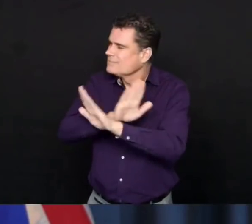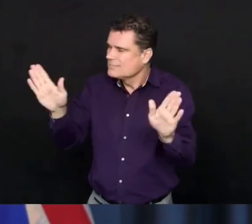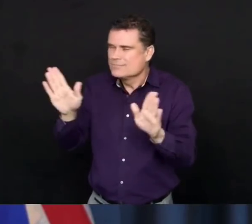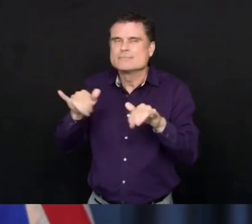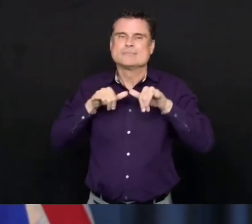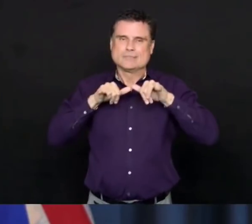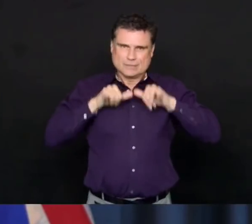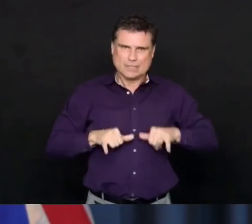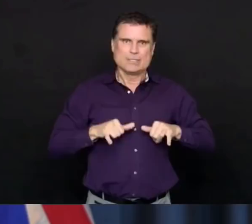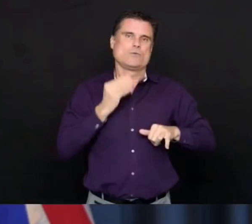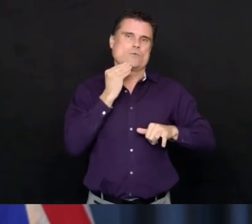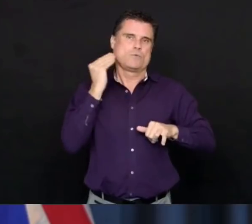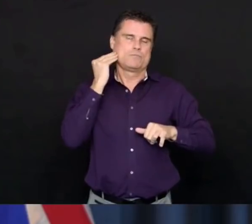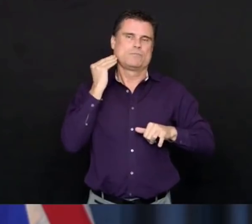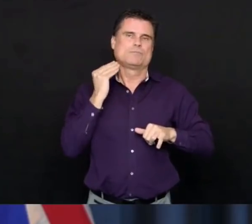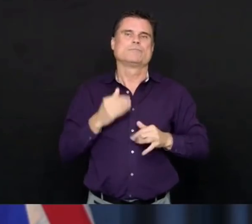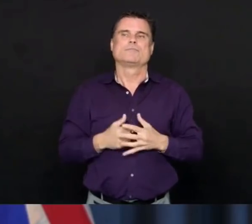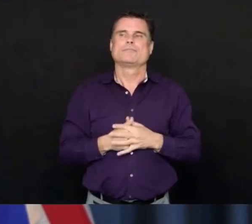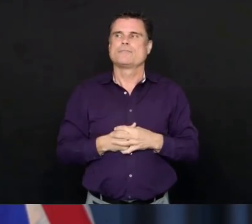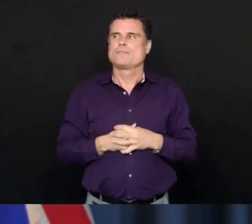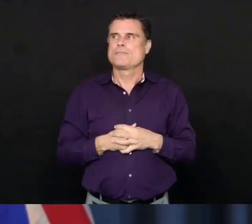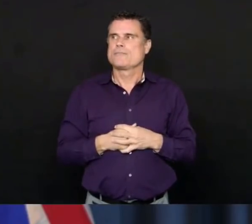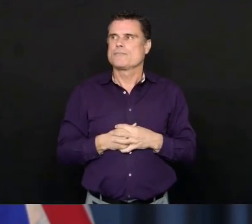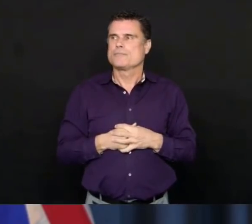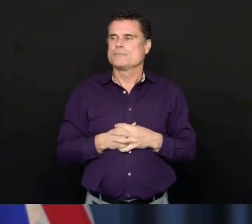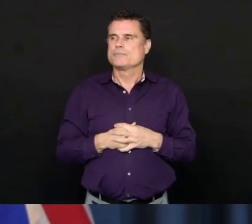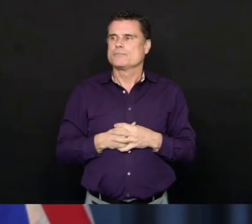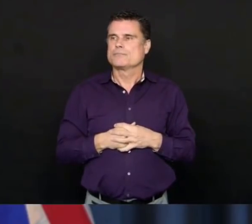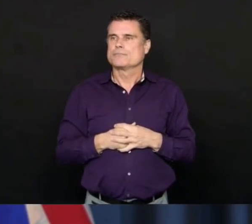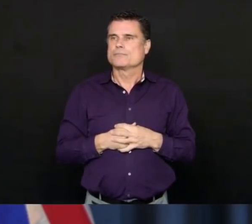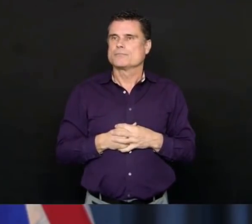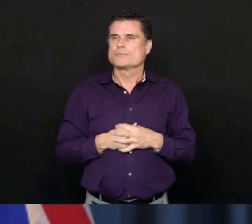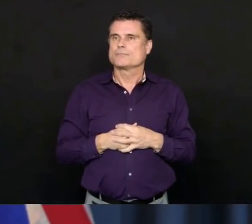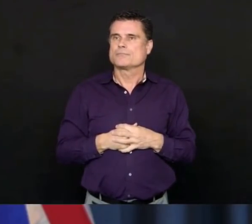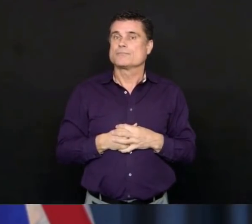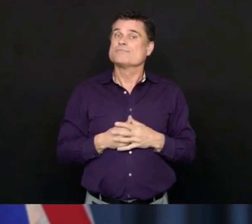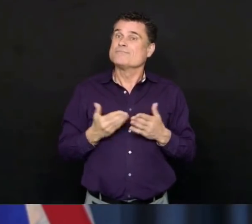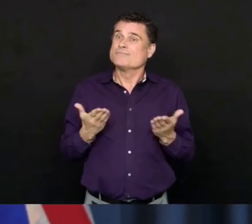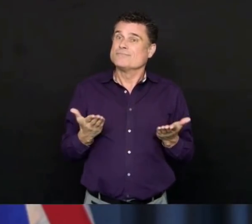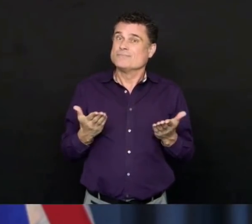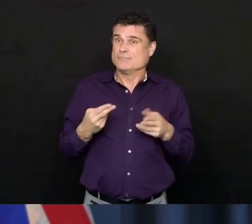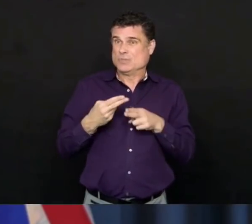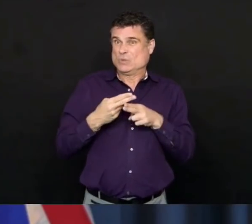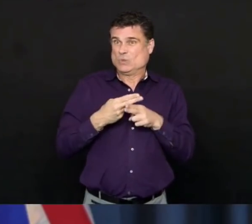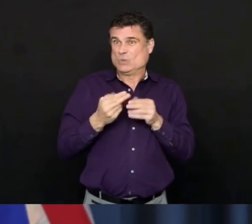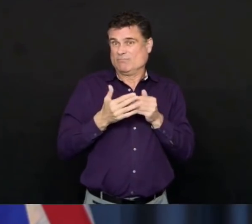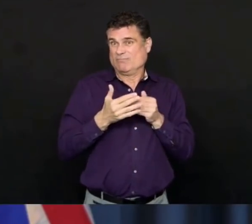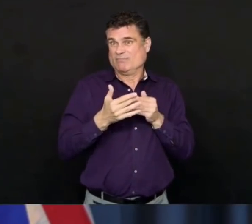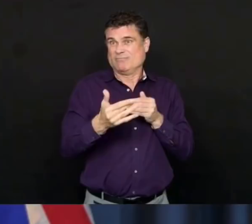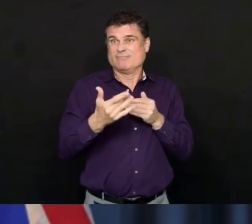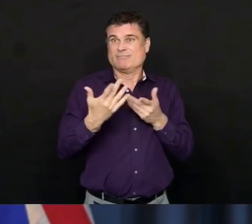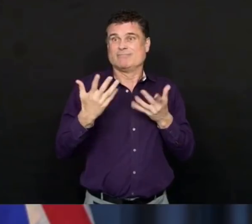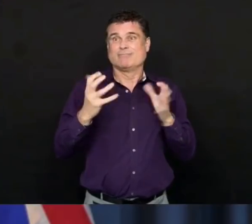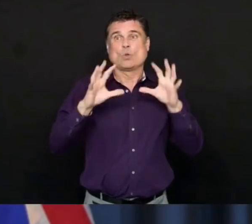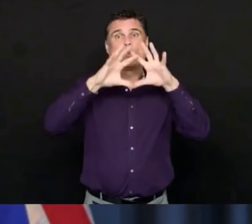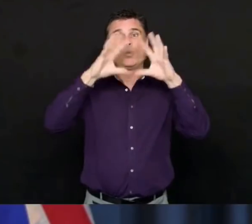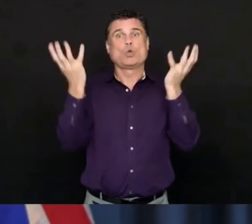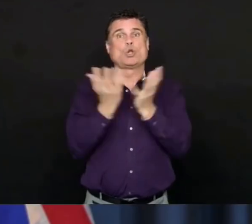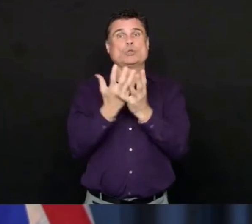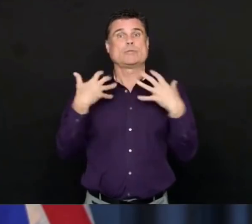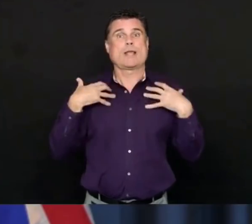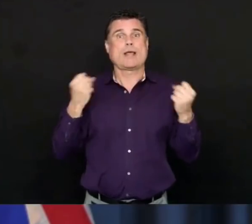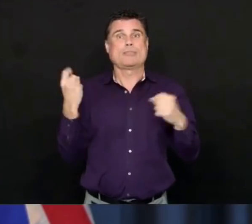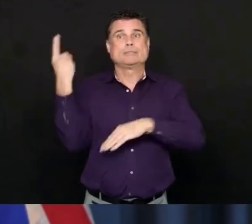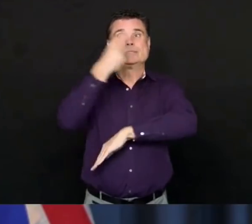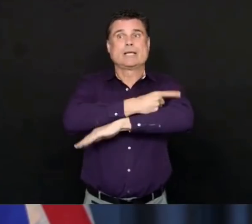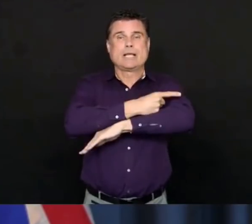world. And I can't imagine more people being aware of health at this point in the world right now. But many people we know in British Columbia are